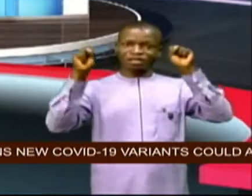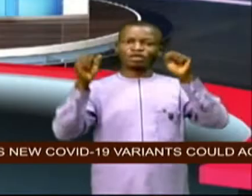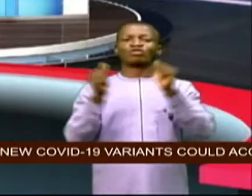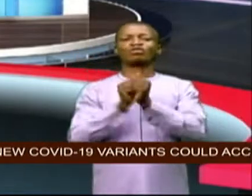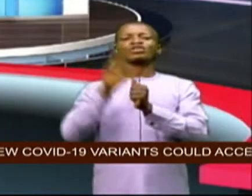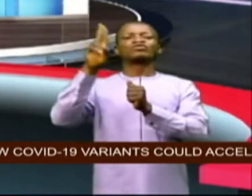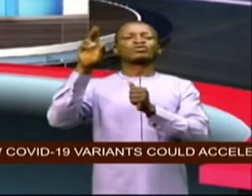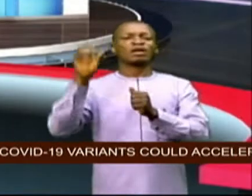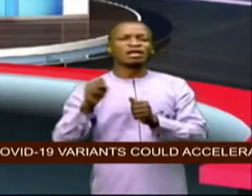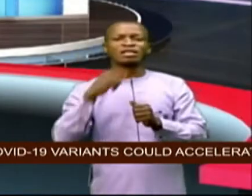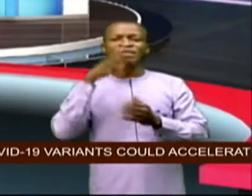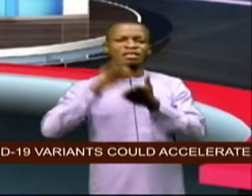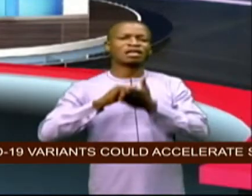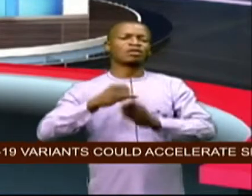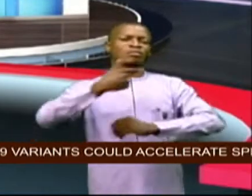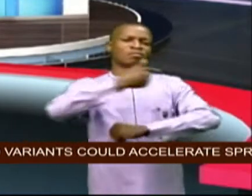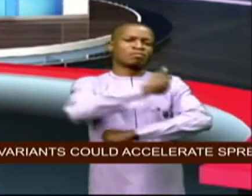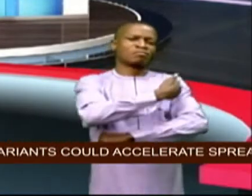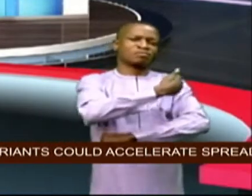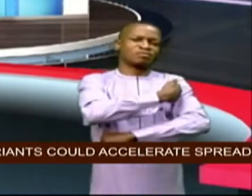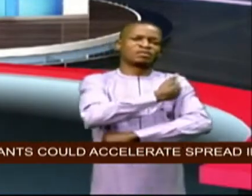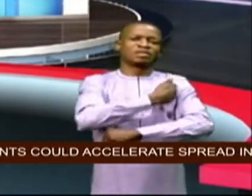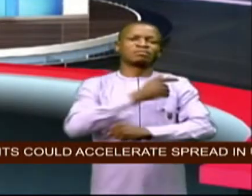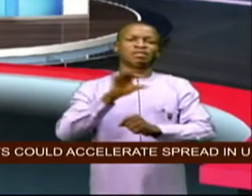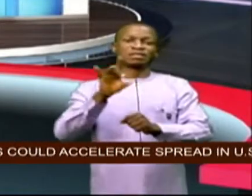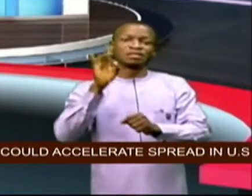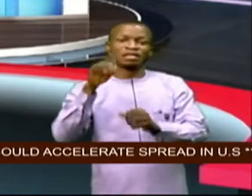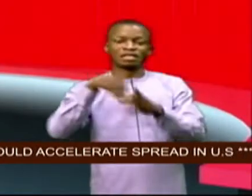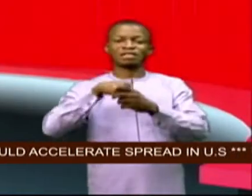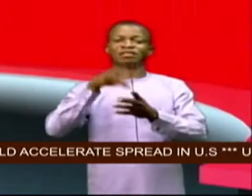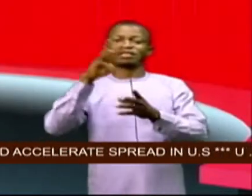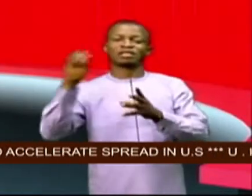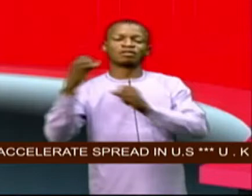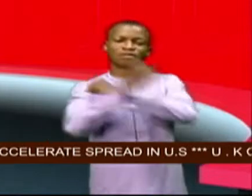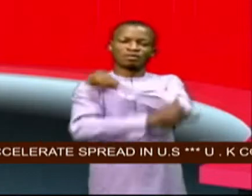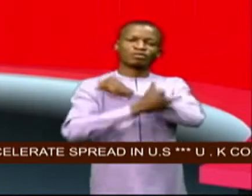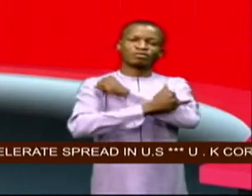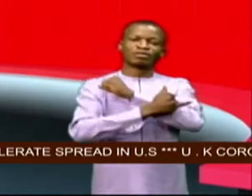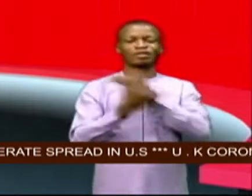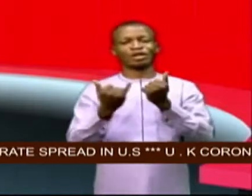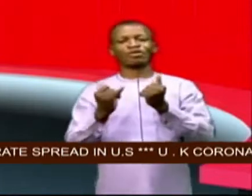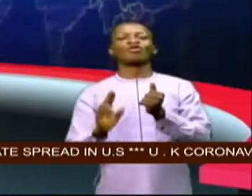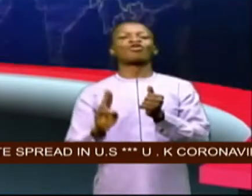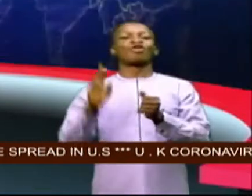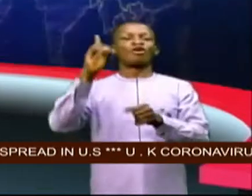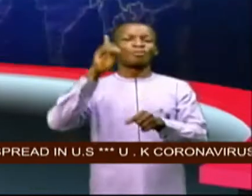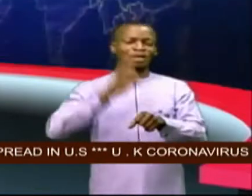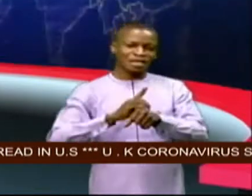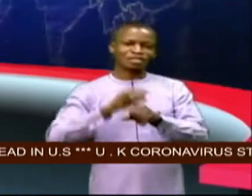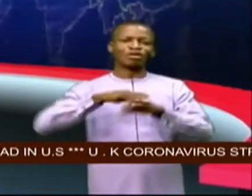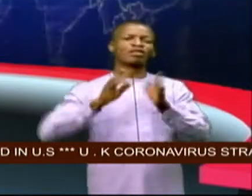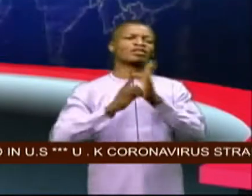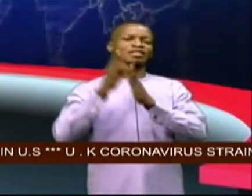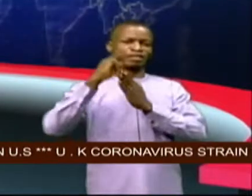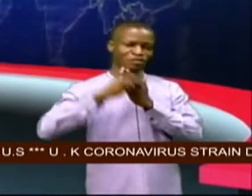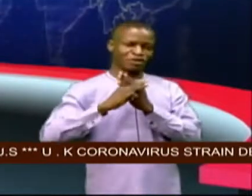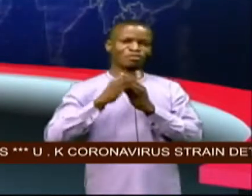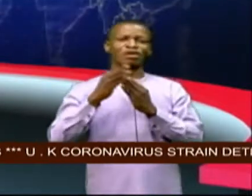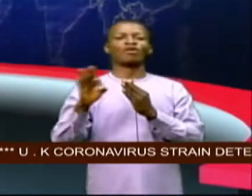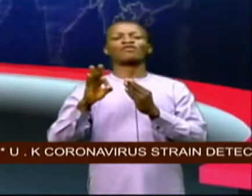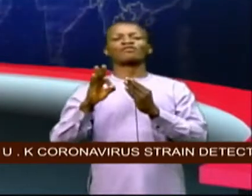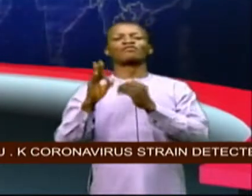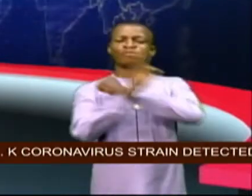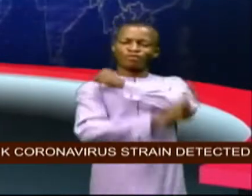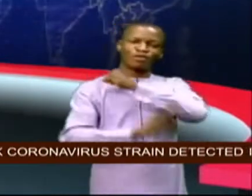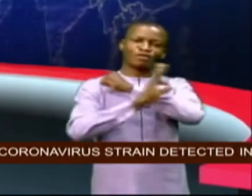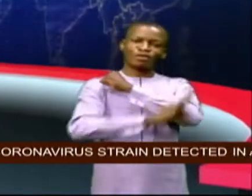variants has been detected in 60 countries joyce ometu brings us up to speed on developments on the foreign